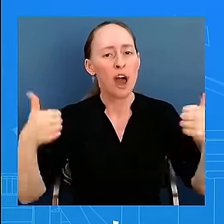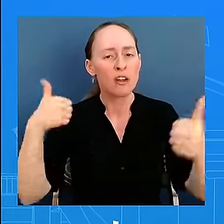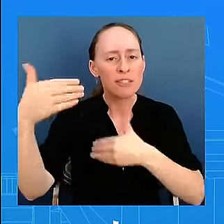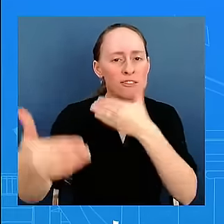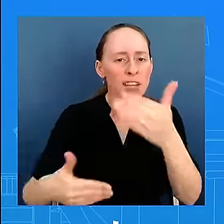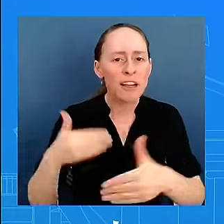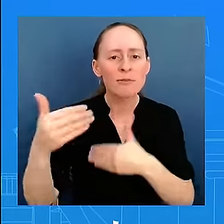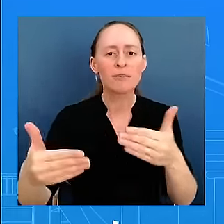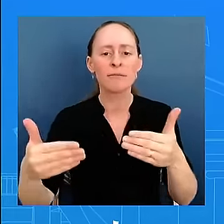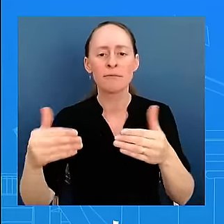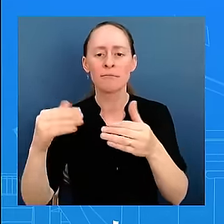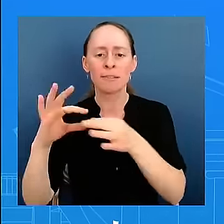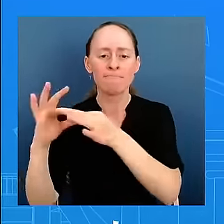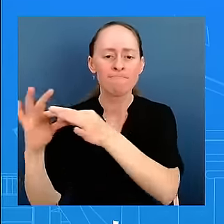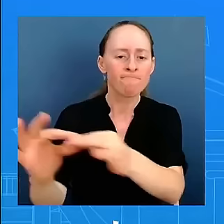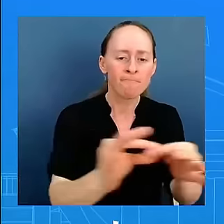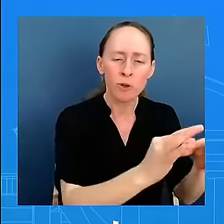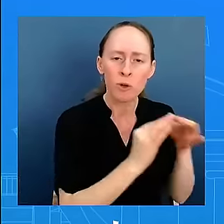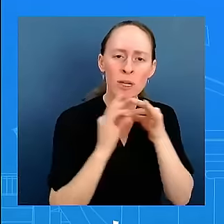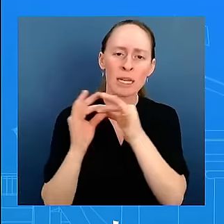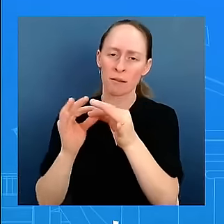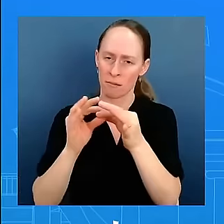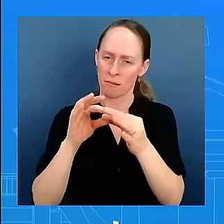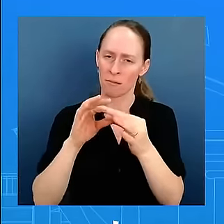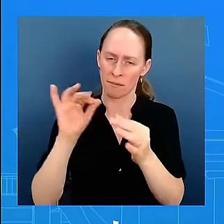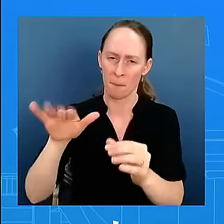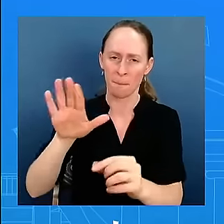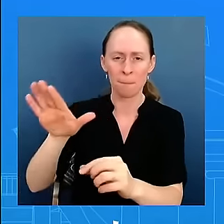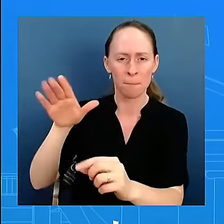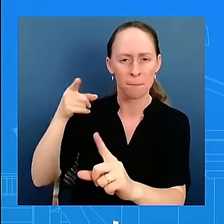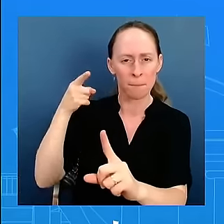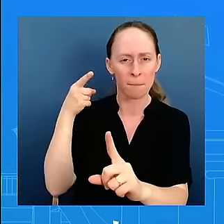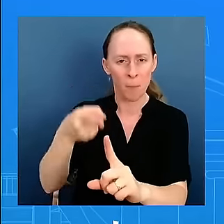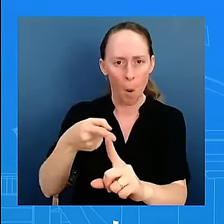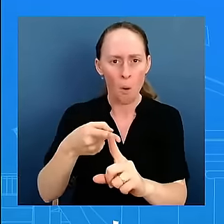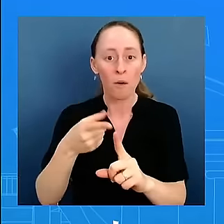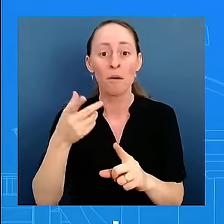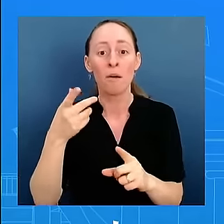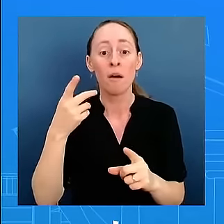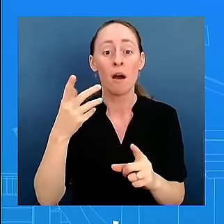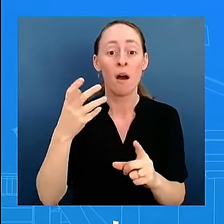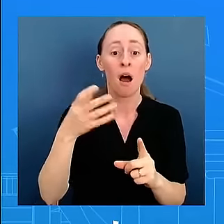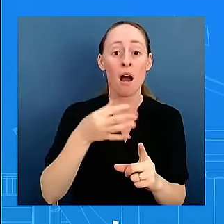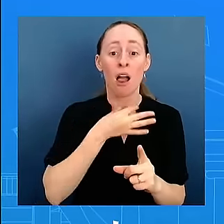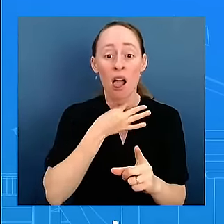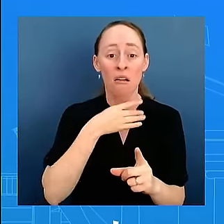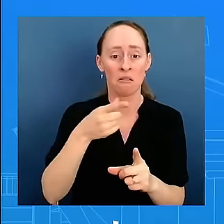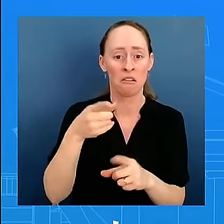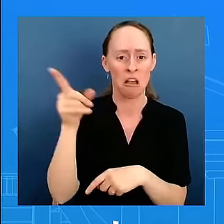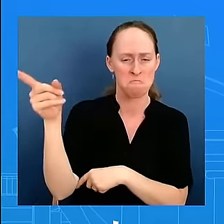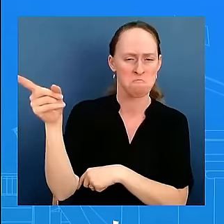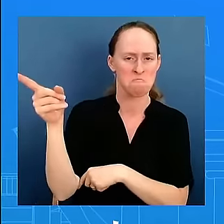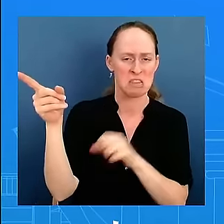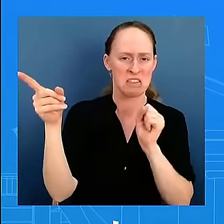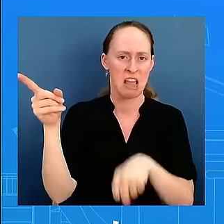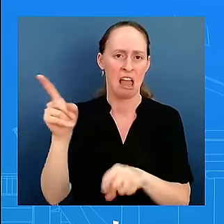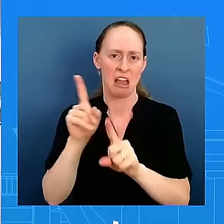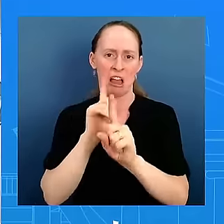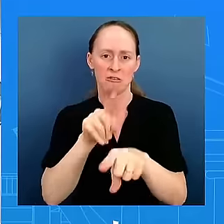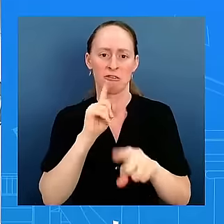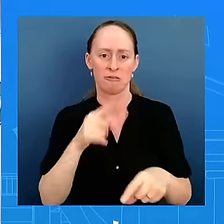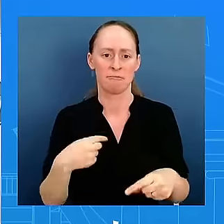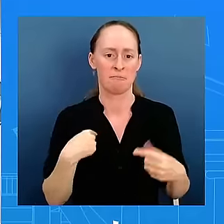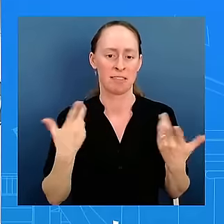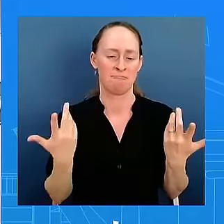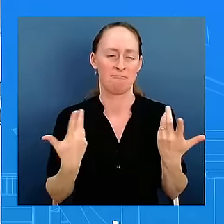if there is more to say he certainly i will leave that to him to say that i don't have anything else to add i think obviously kirby